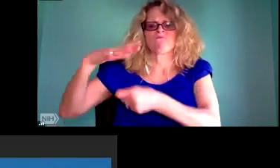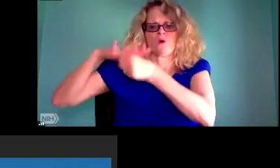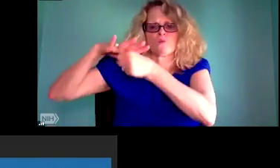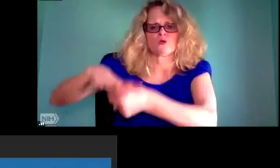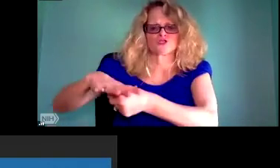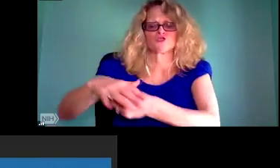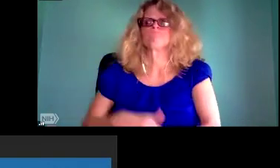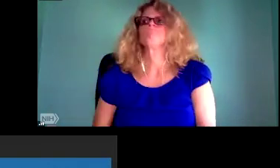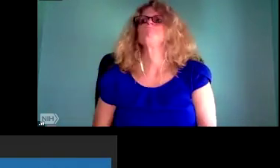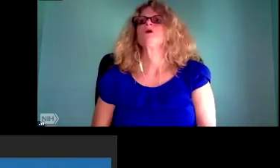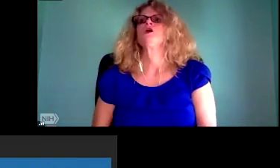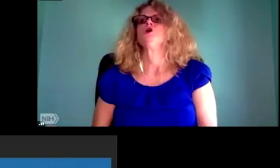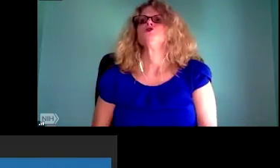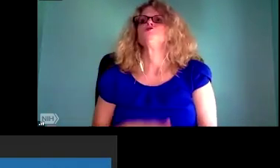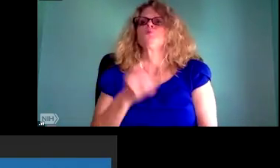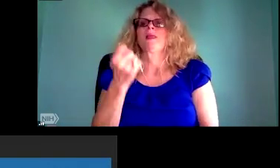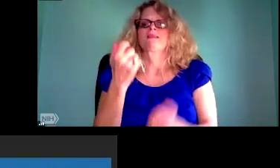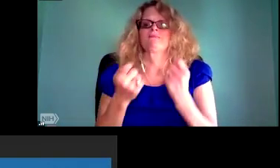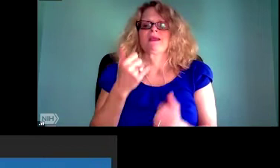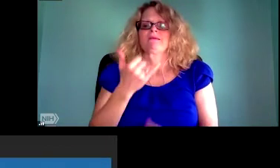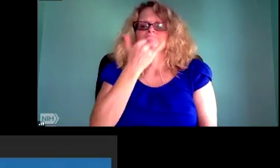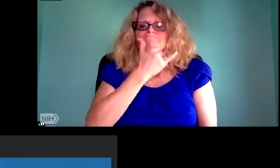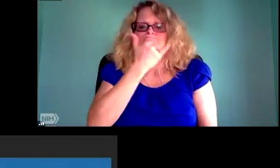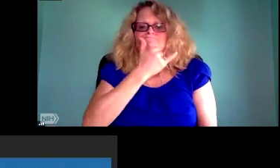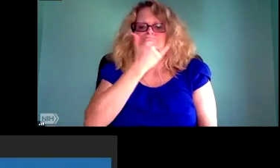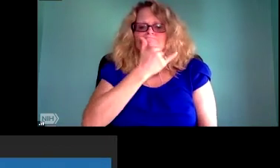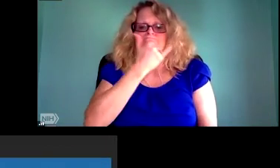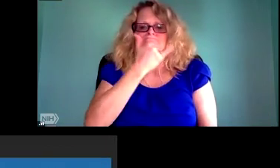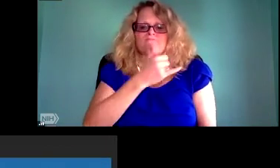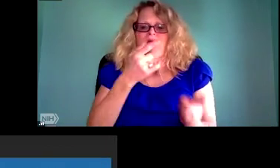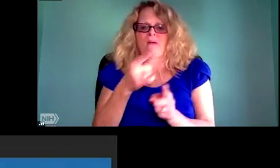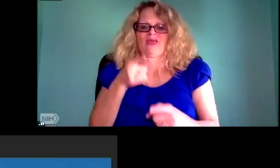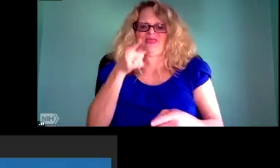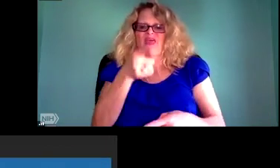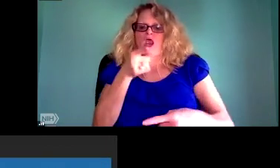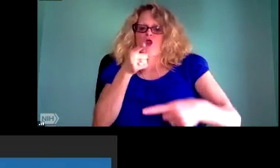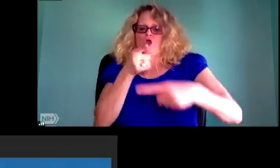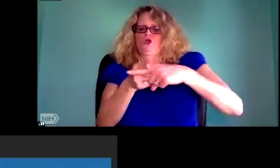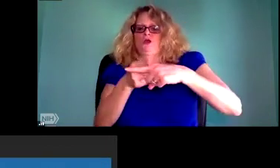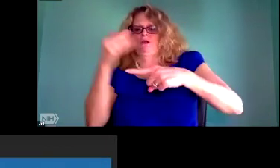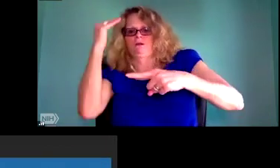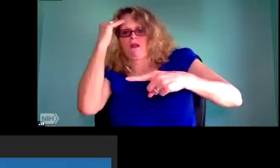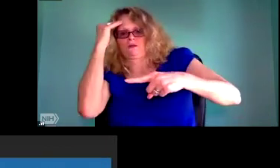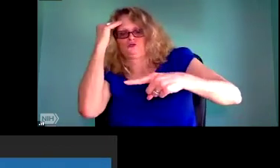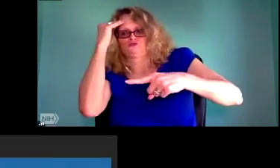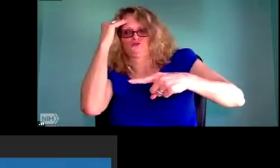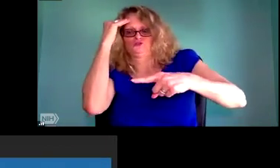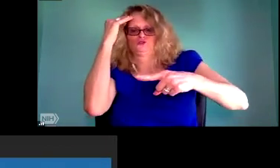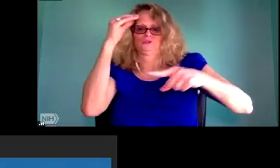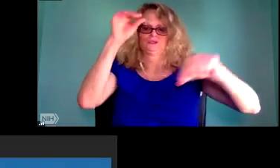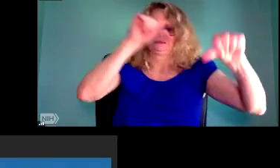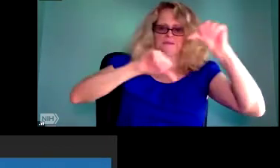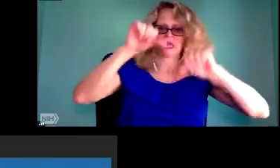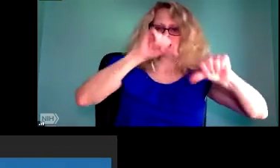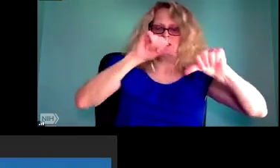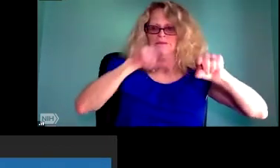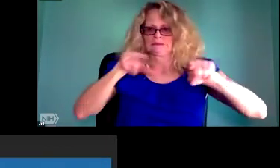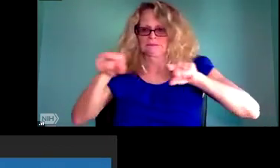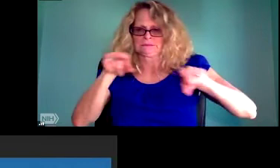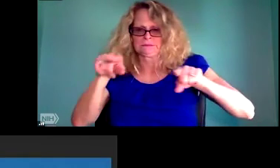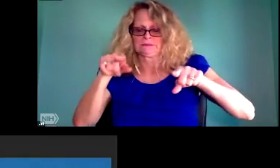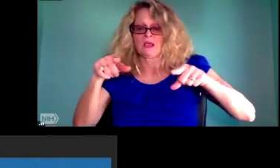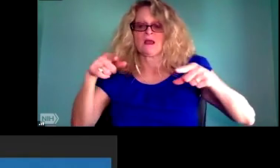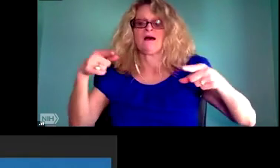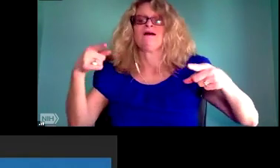humanities and social sciences who can work alongside technologists to teach in the sciences and engineering, but to also